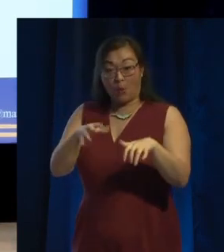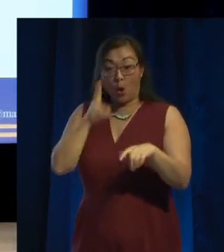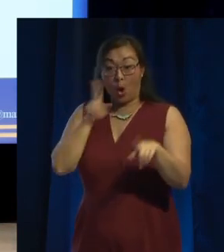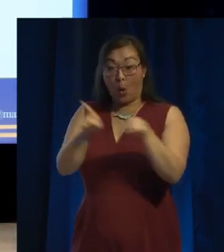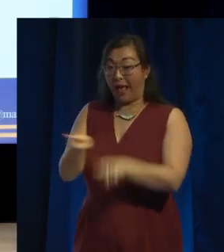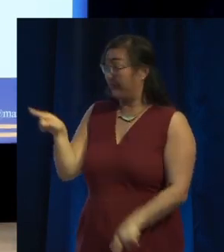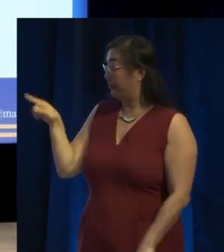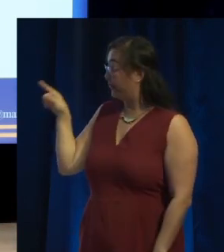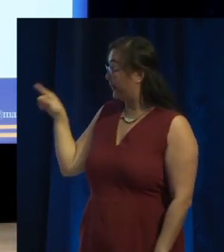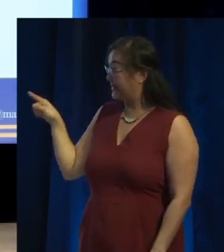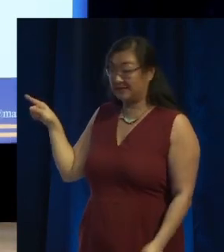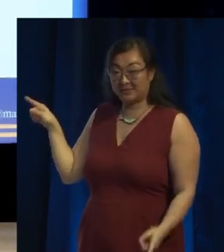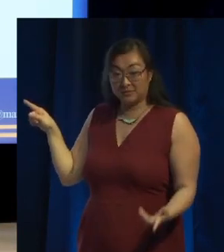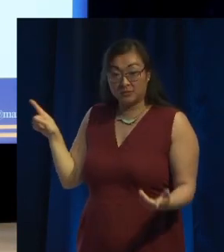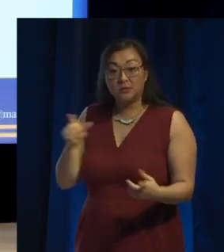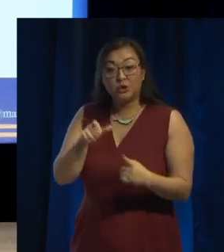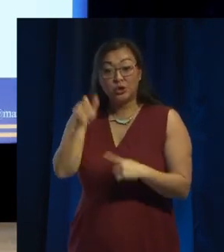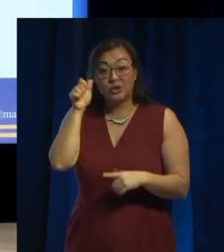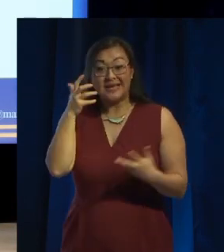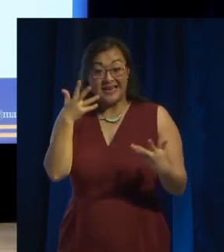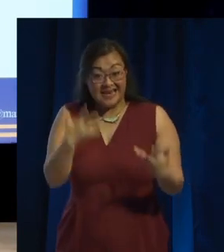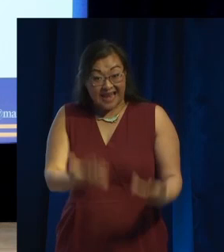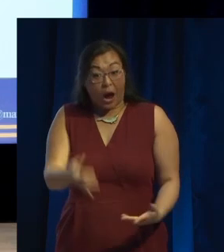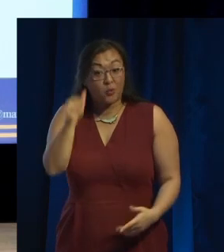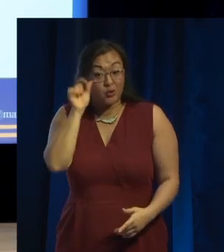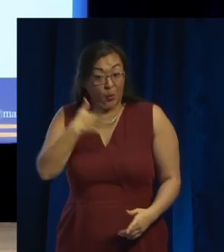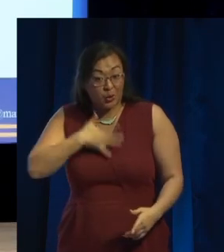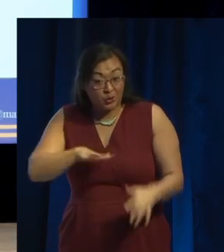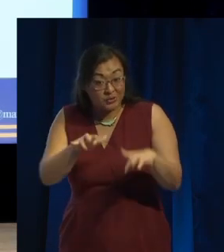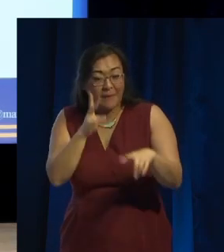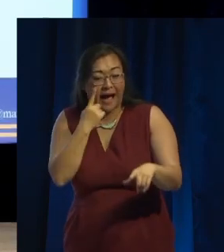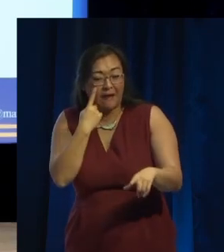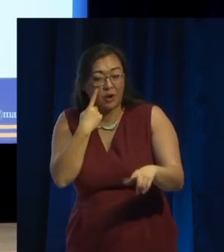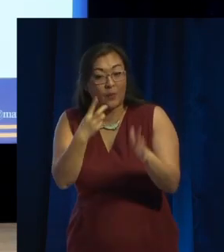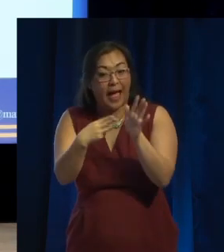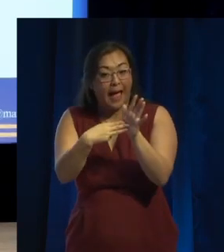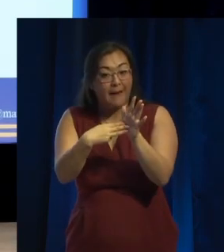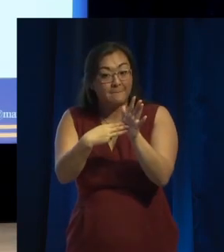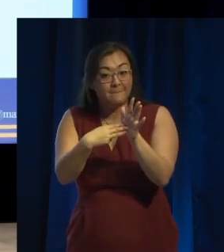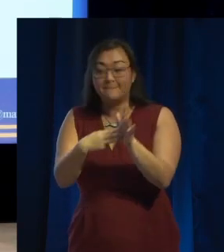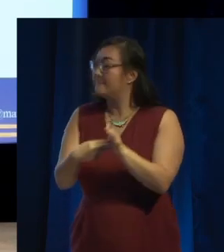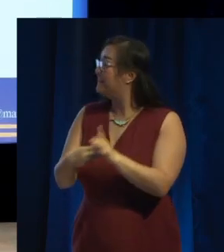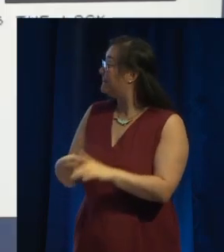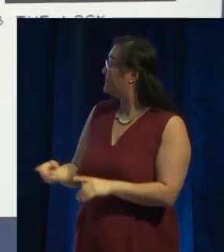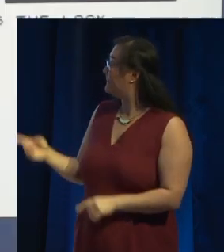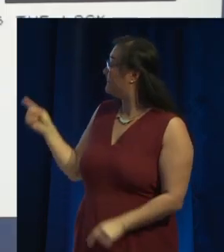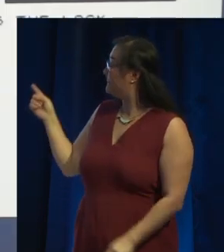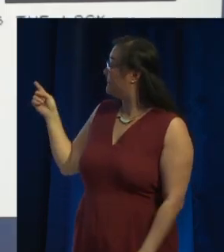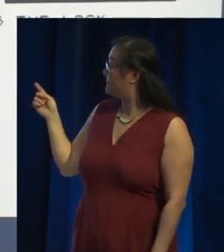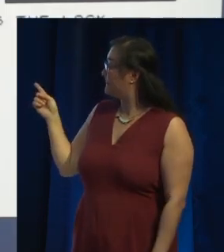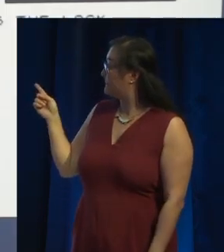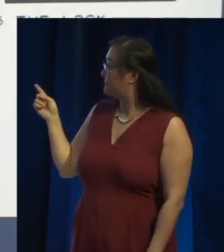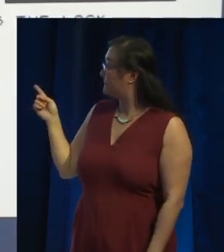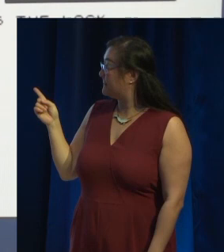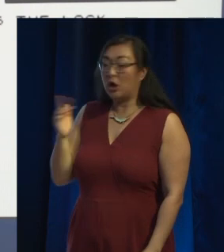Do you know what you have to type in now? Have a look at the M key. I'll zoom in on it. That's the M key. Every key